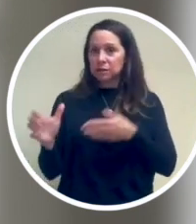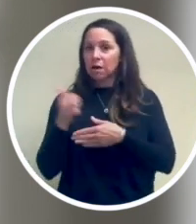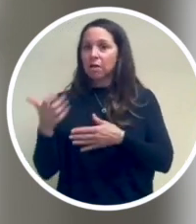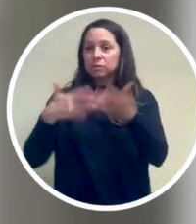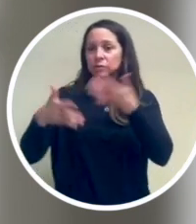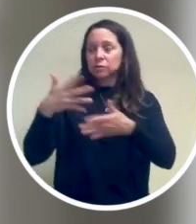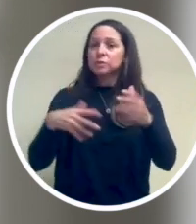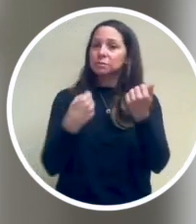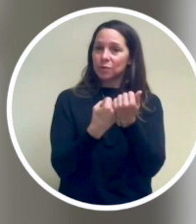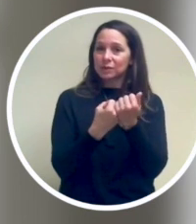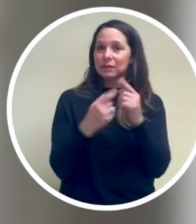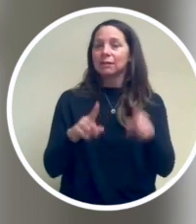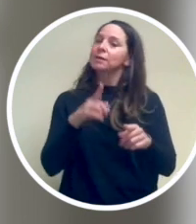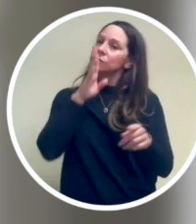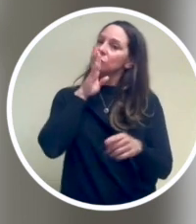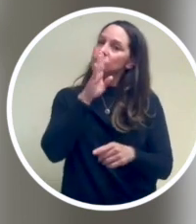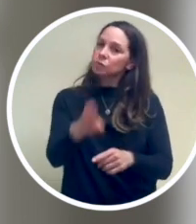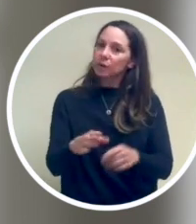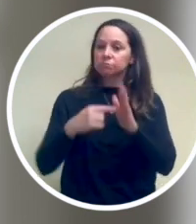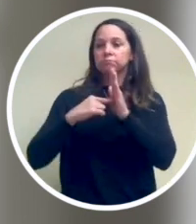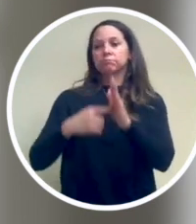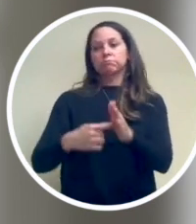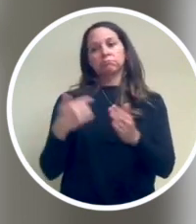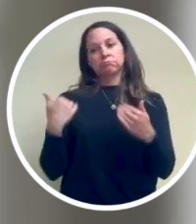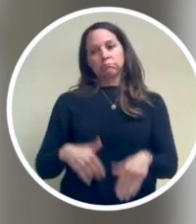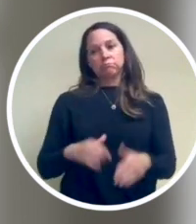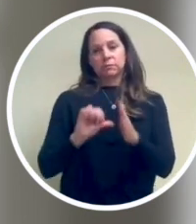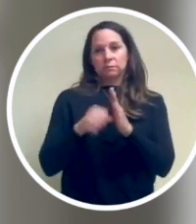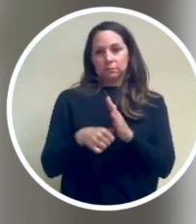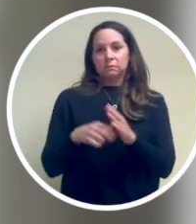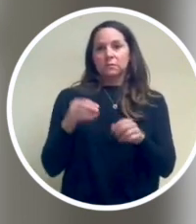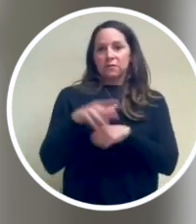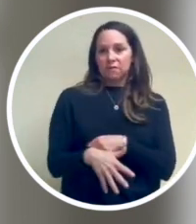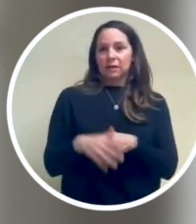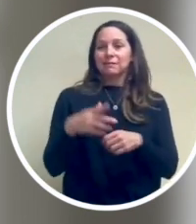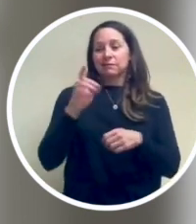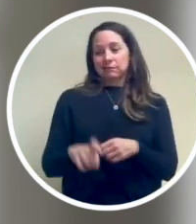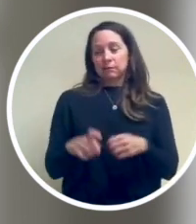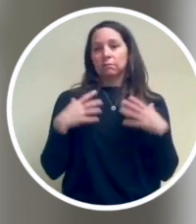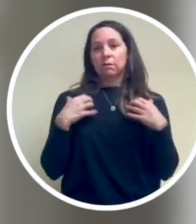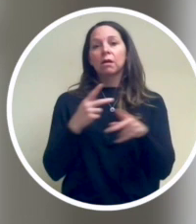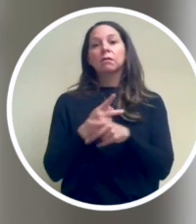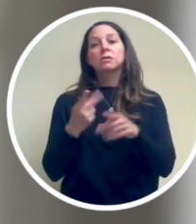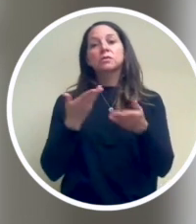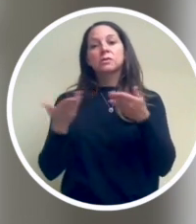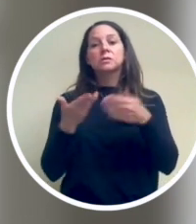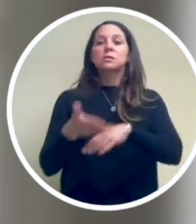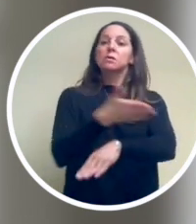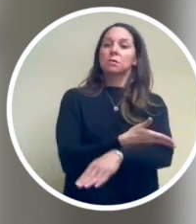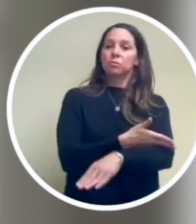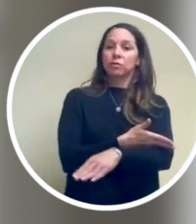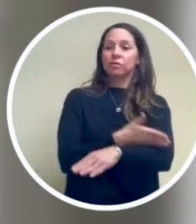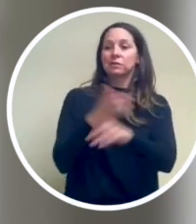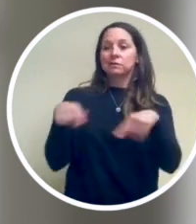services, and other social supports has had a direct and demonstrable effect on the need for healthcare services and improved